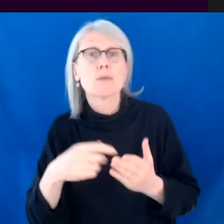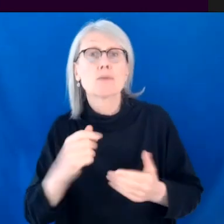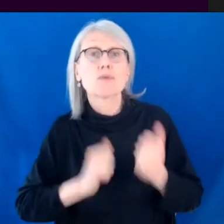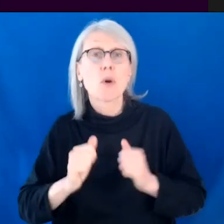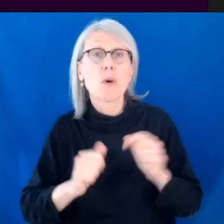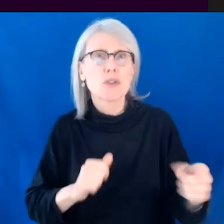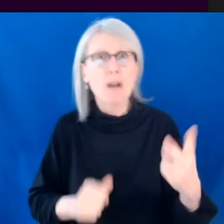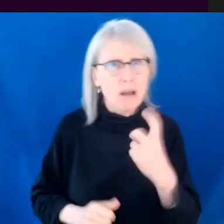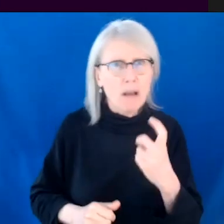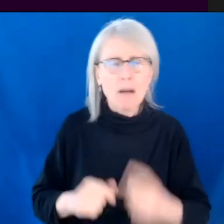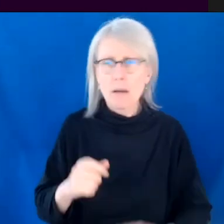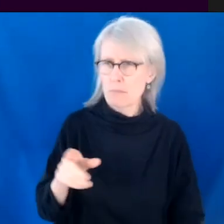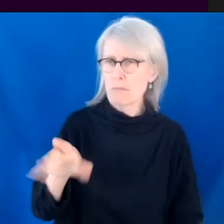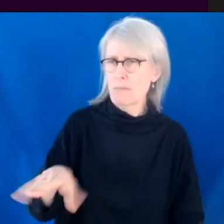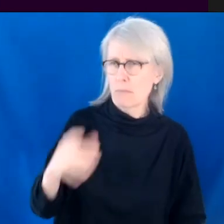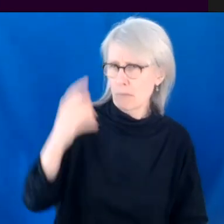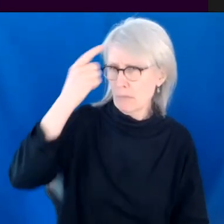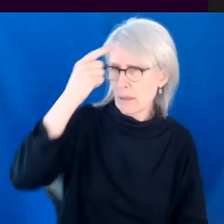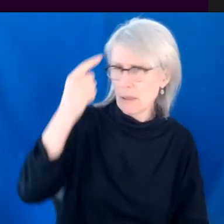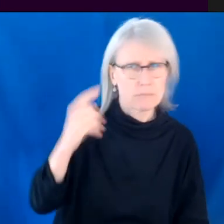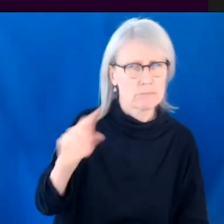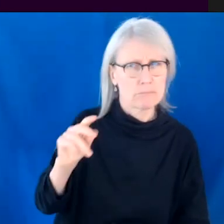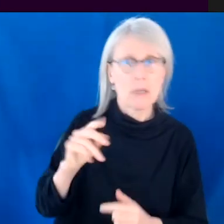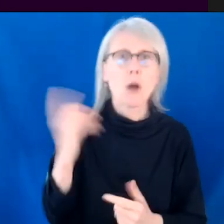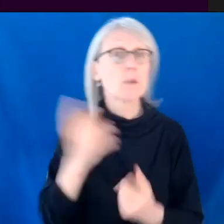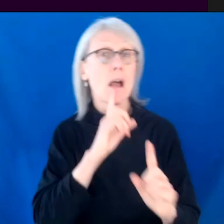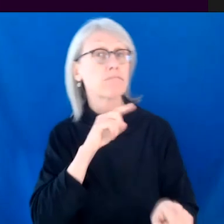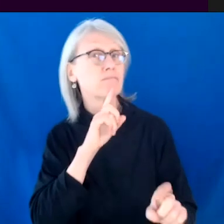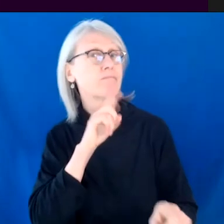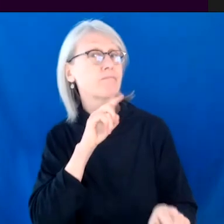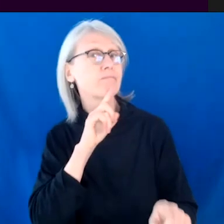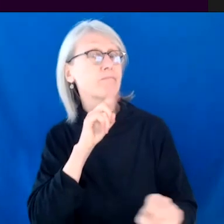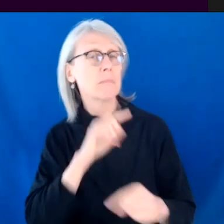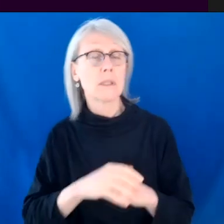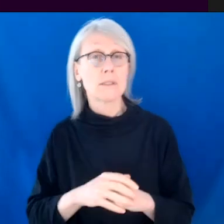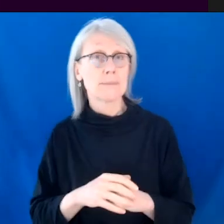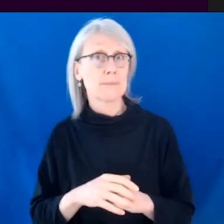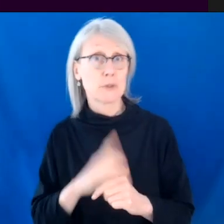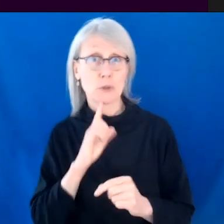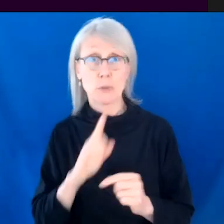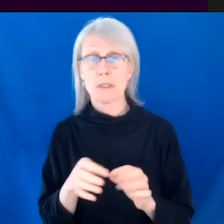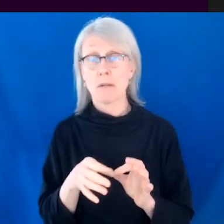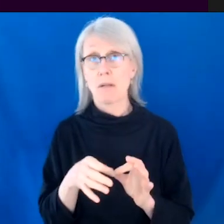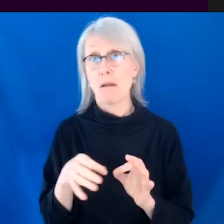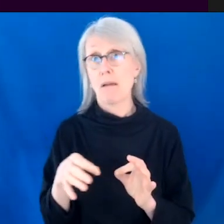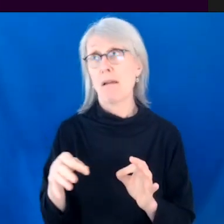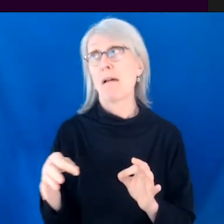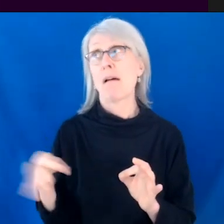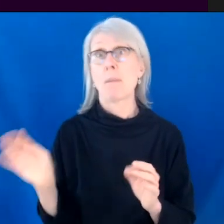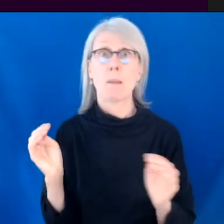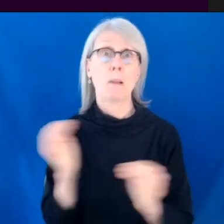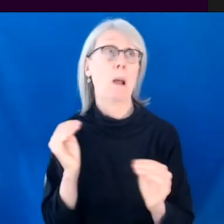questions like, oh, what, you know, what about this? And I always had an answer. And I just like, whoa, this very long, all lies